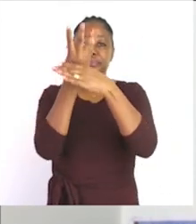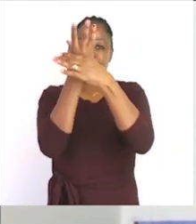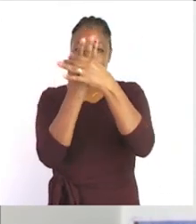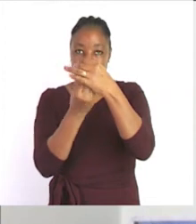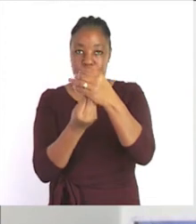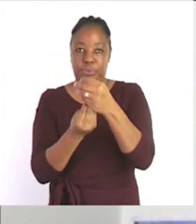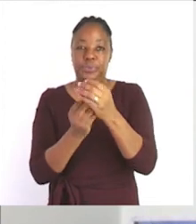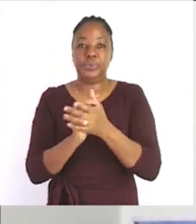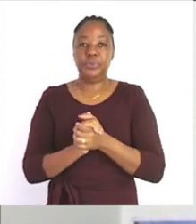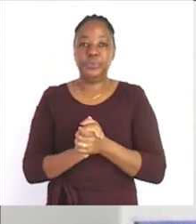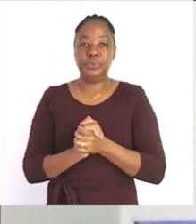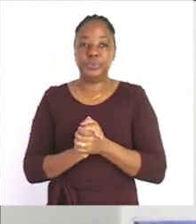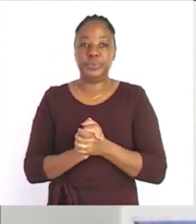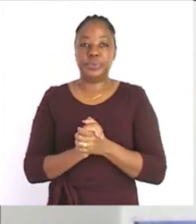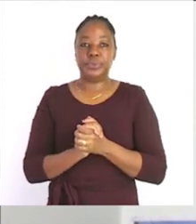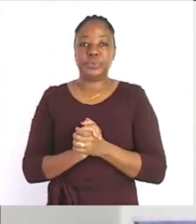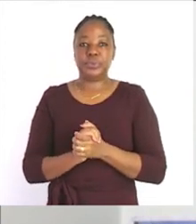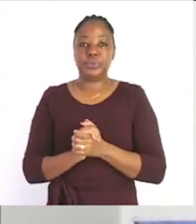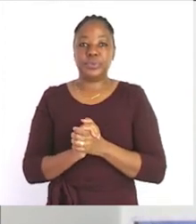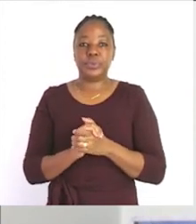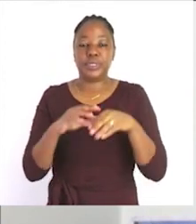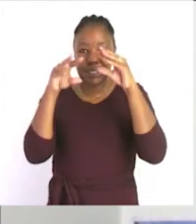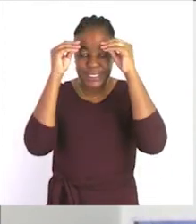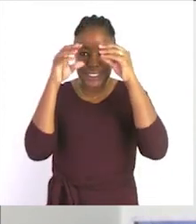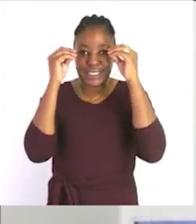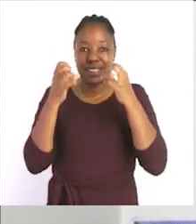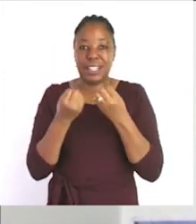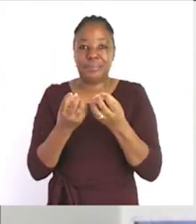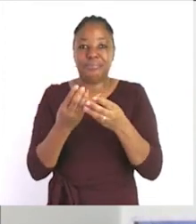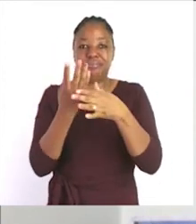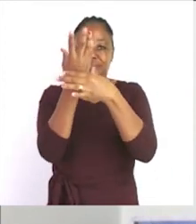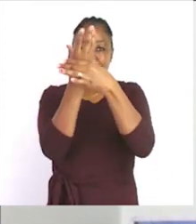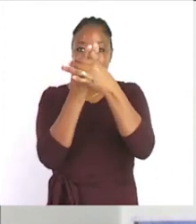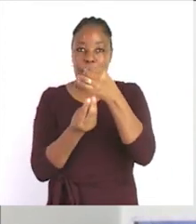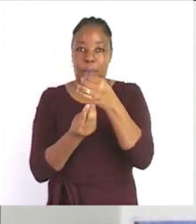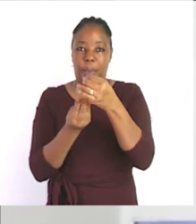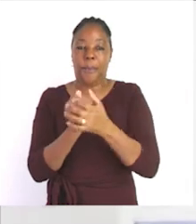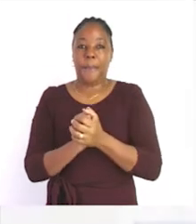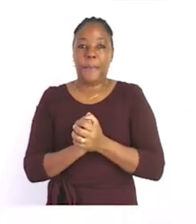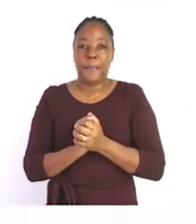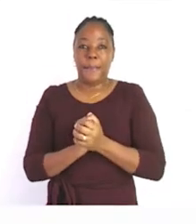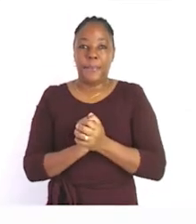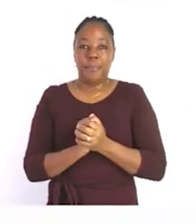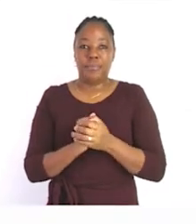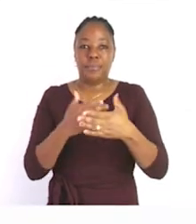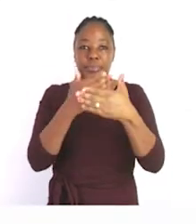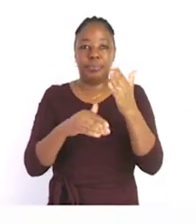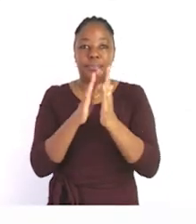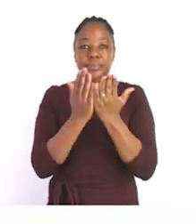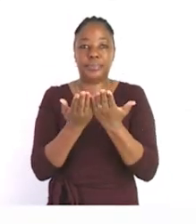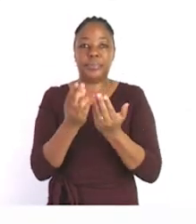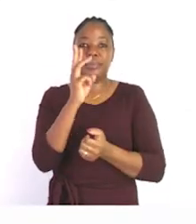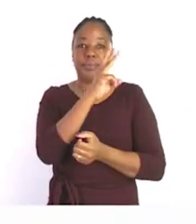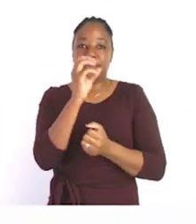much about autumn that we now need to sing about it let us now turn to page 30 on page 30